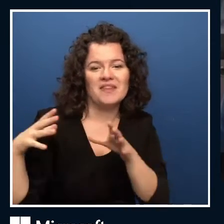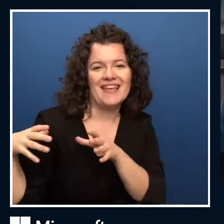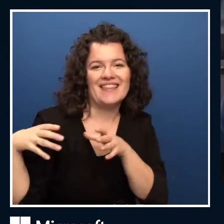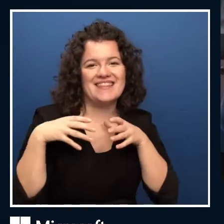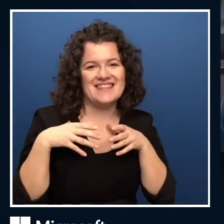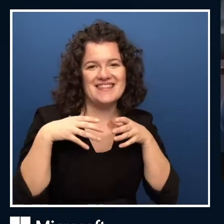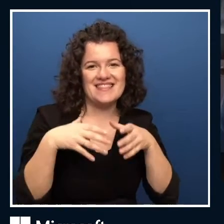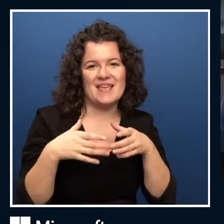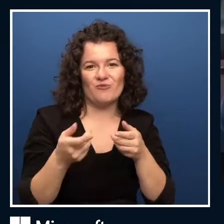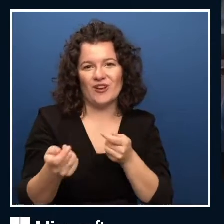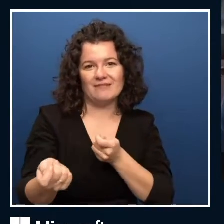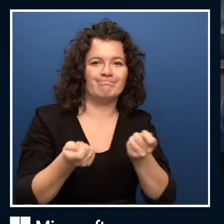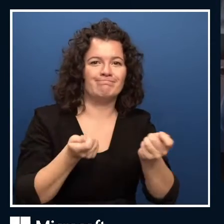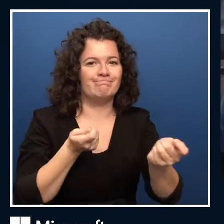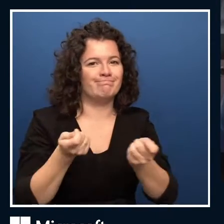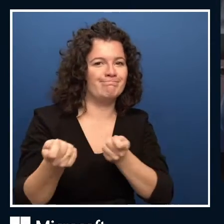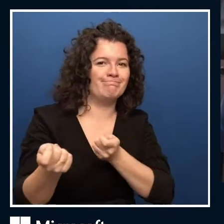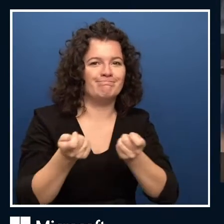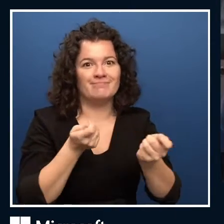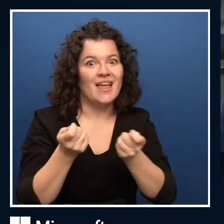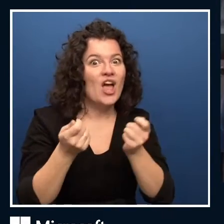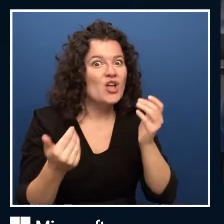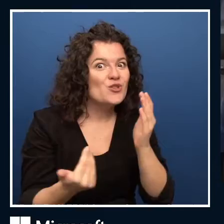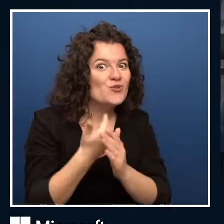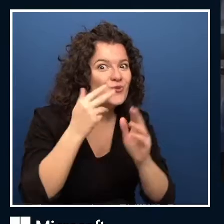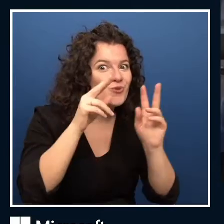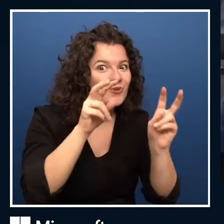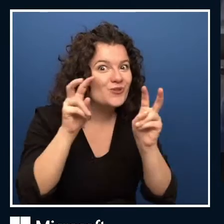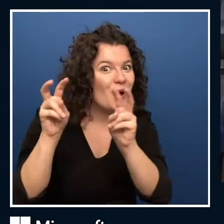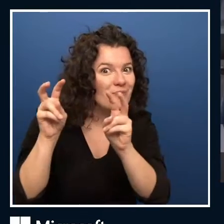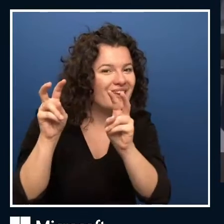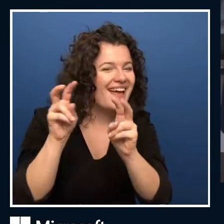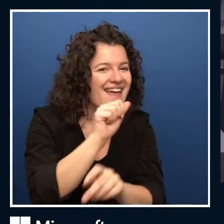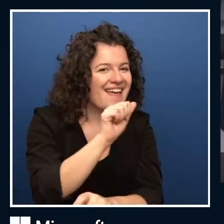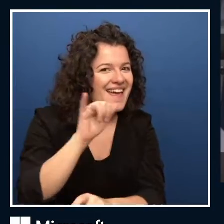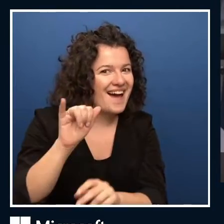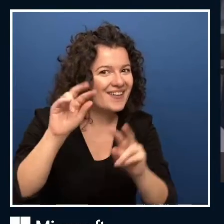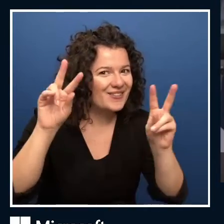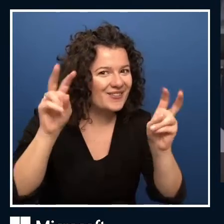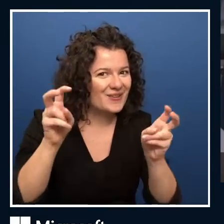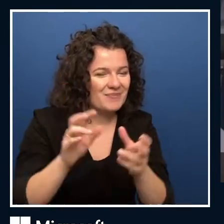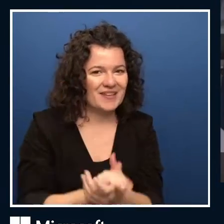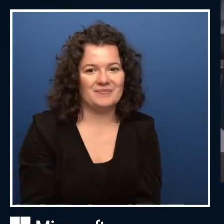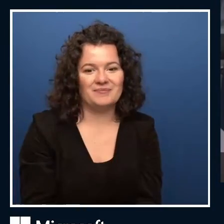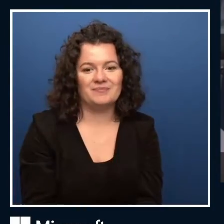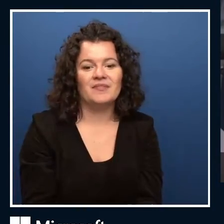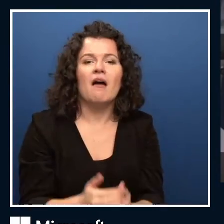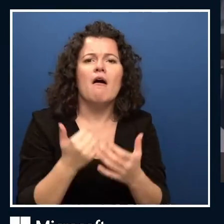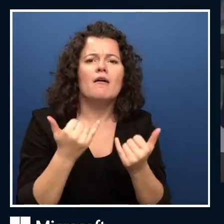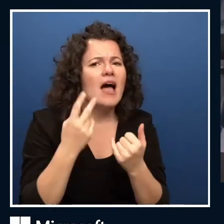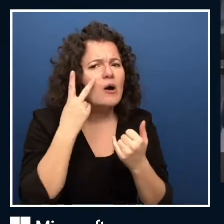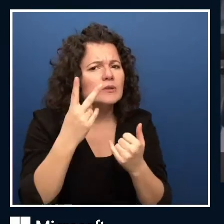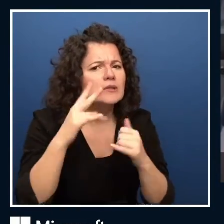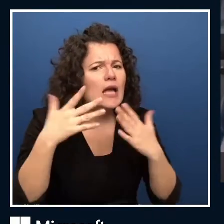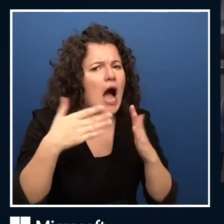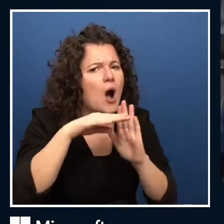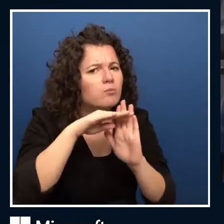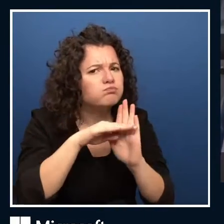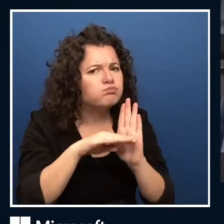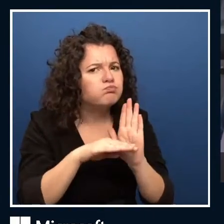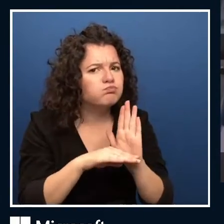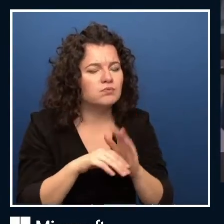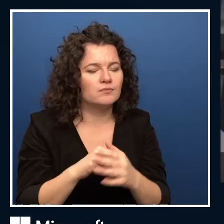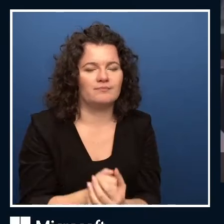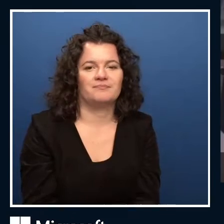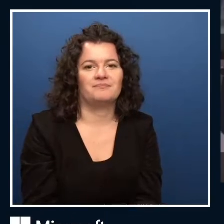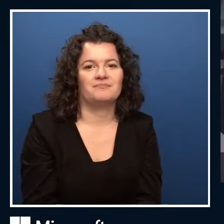AI stuff. So first of all, let's do some housekeeping, shall we? So myself and Dmitry